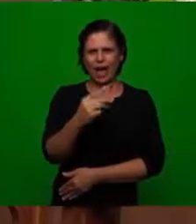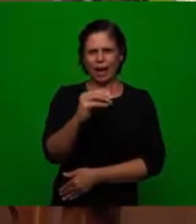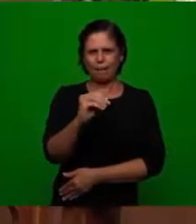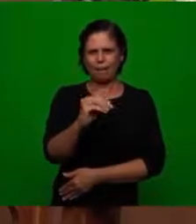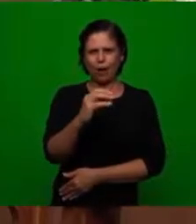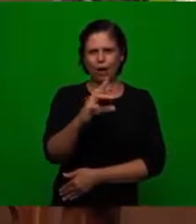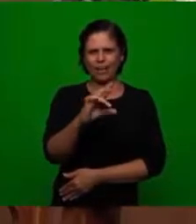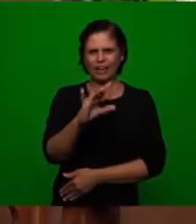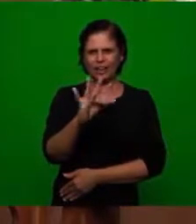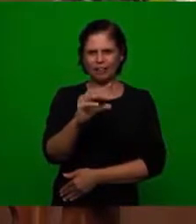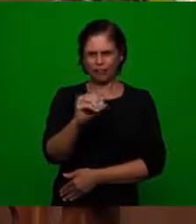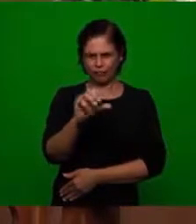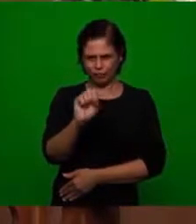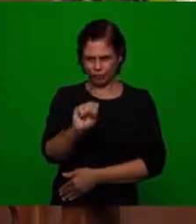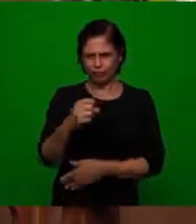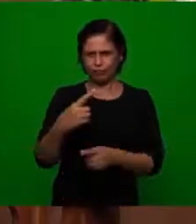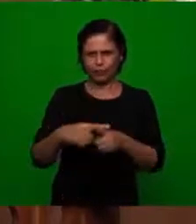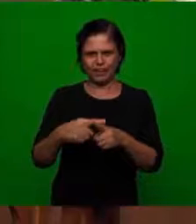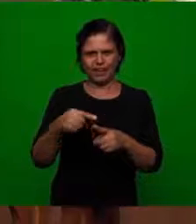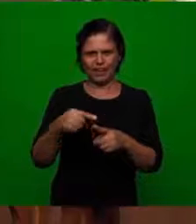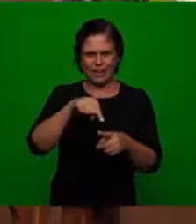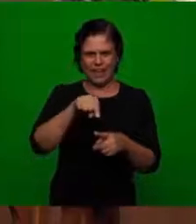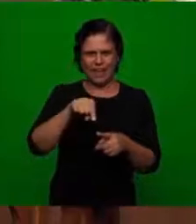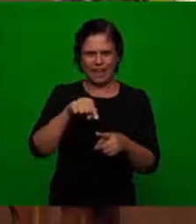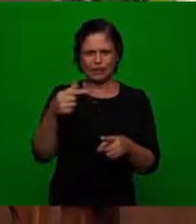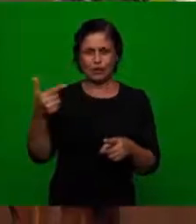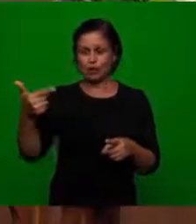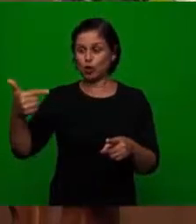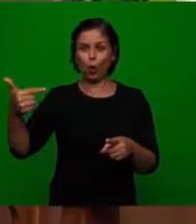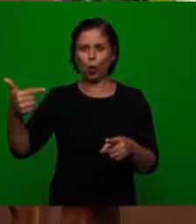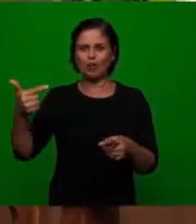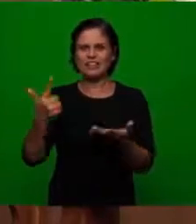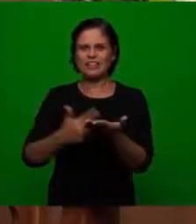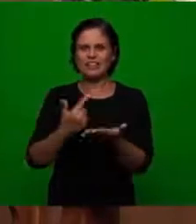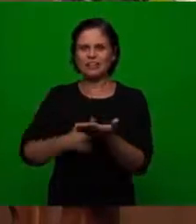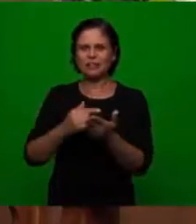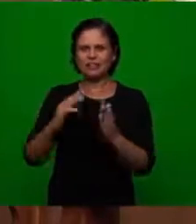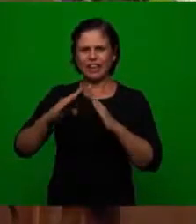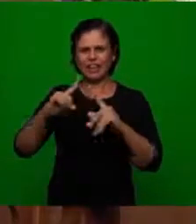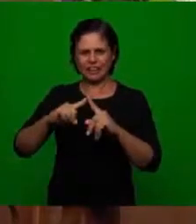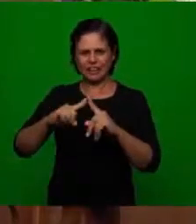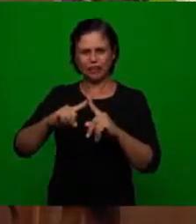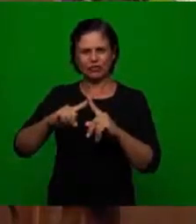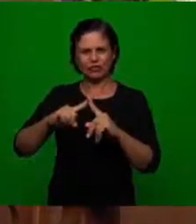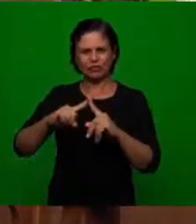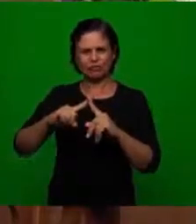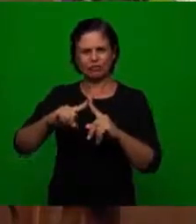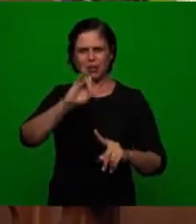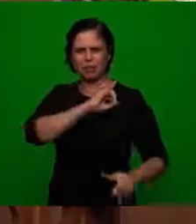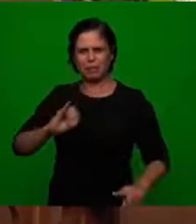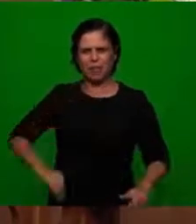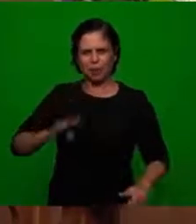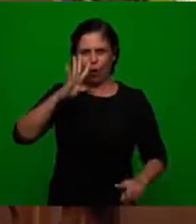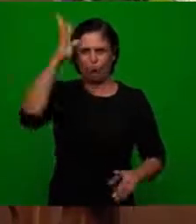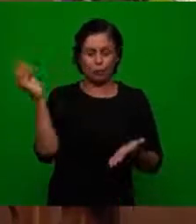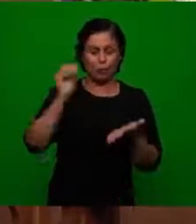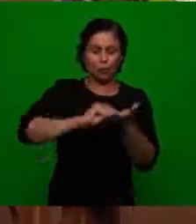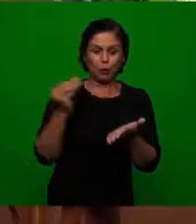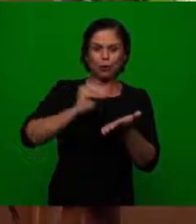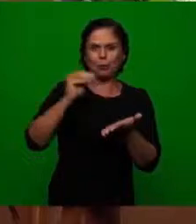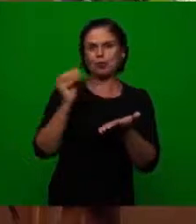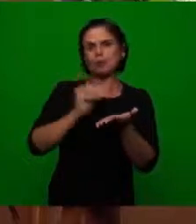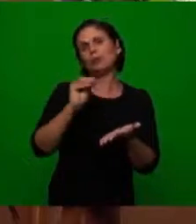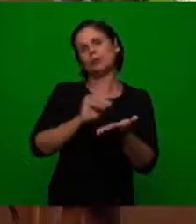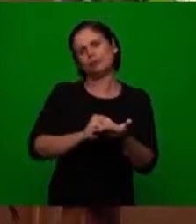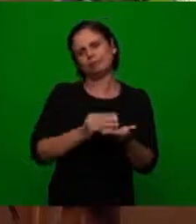because they are apocrypha because they are not part of the biblical canon of the Jews the books that were part of the Bible